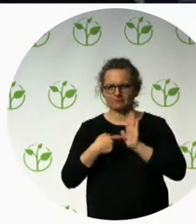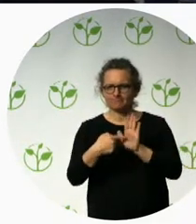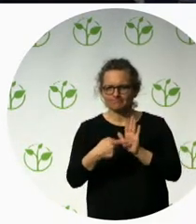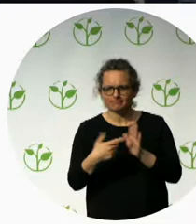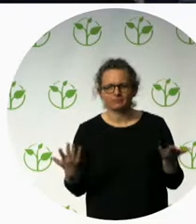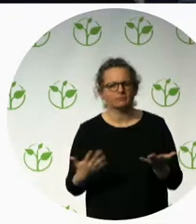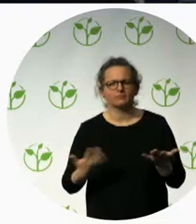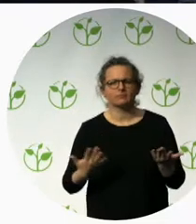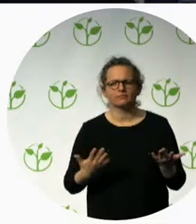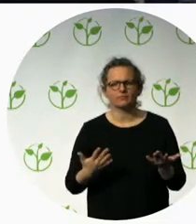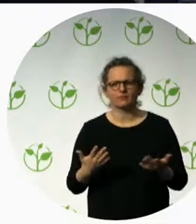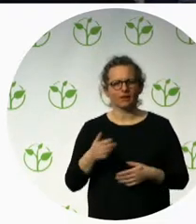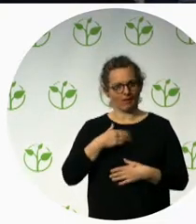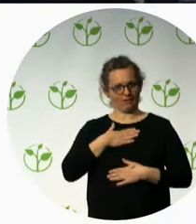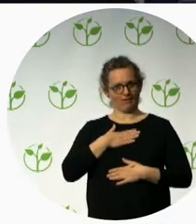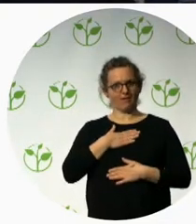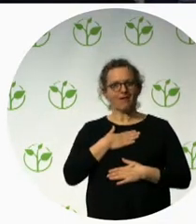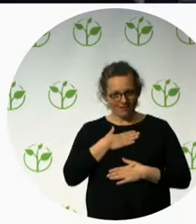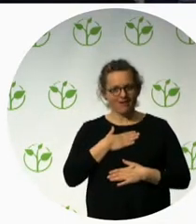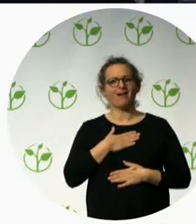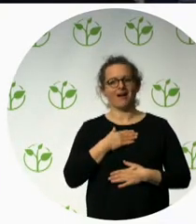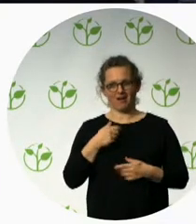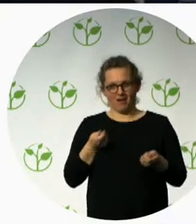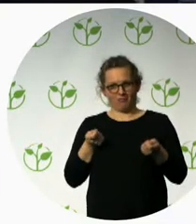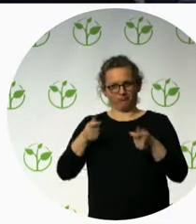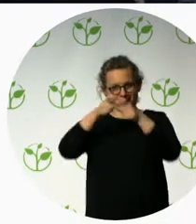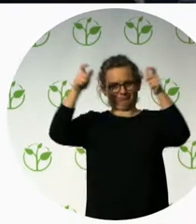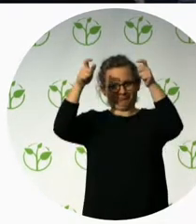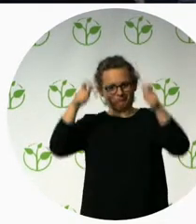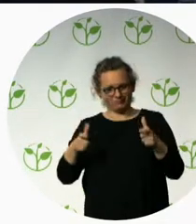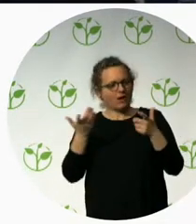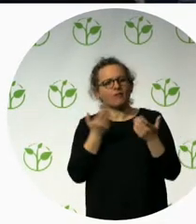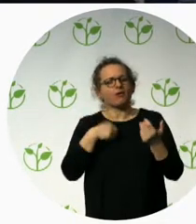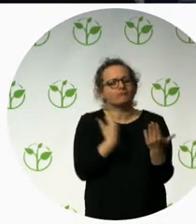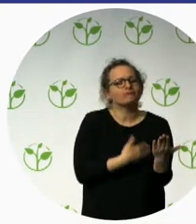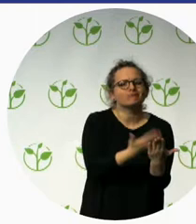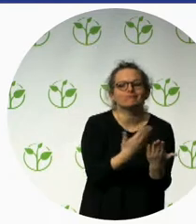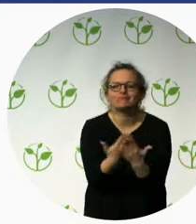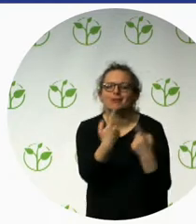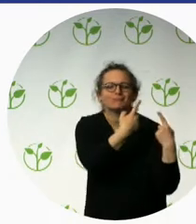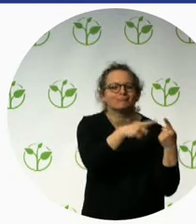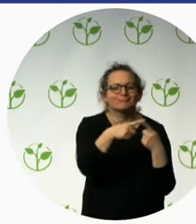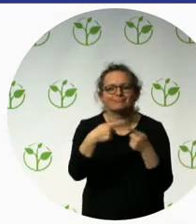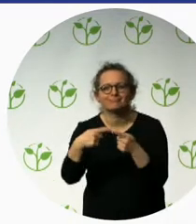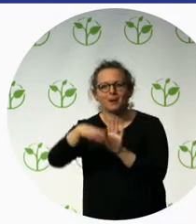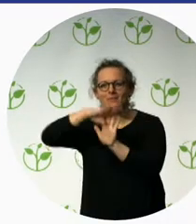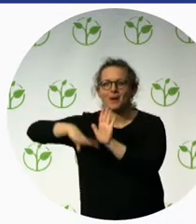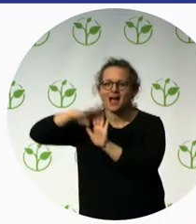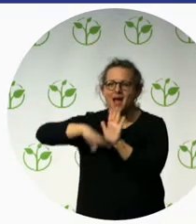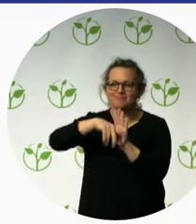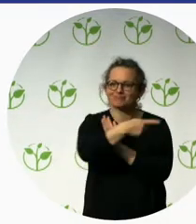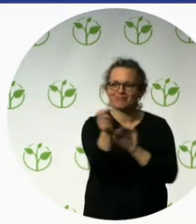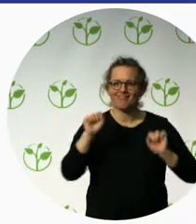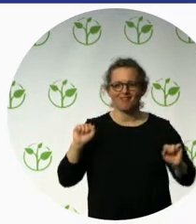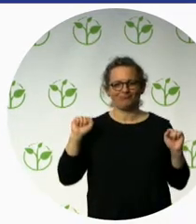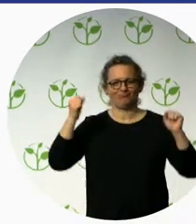within our organisation. HEISM is the Multiple Sclerosis Society